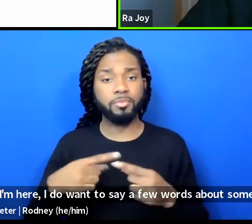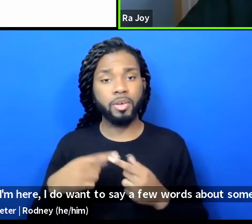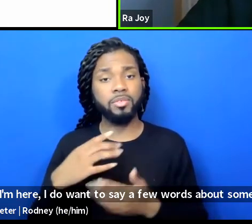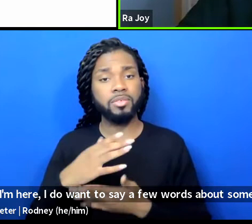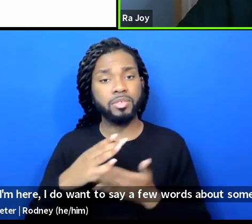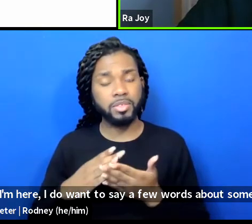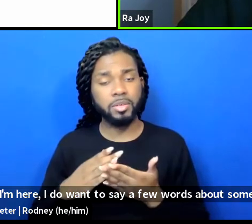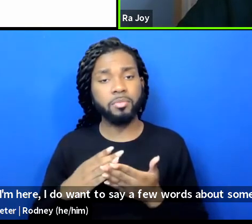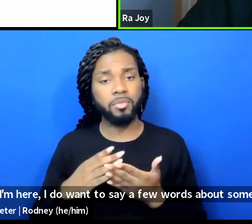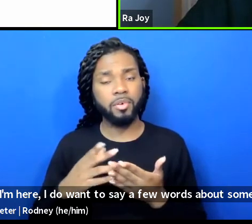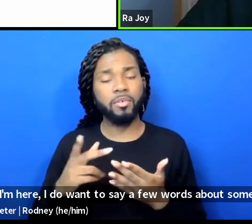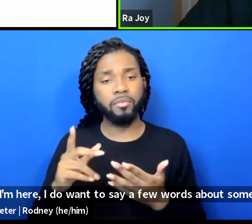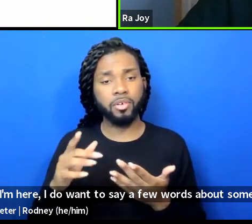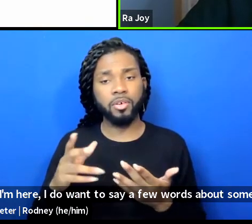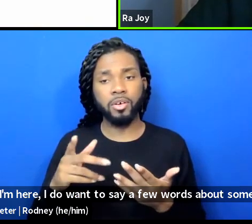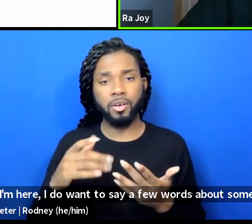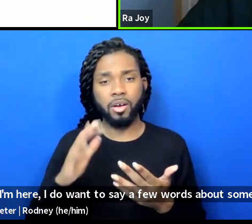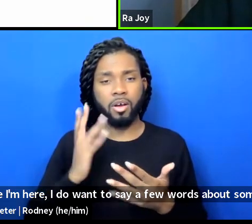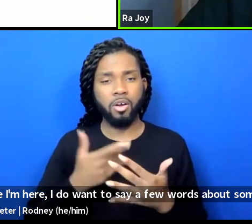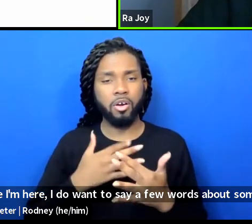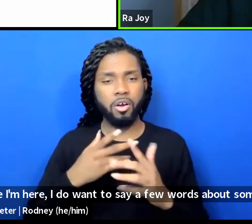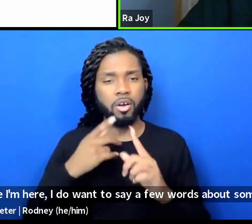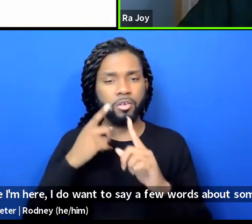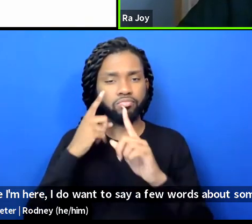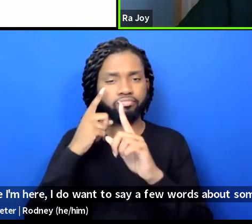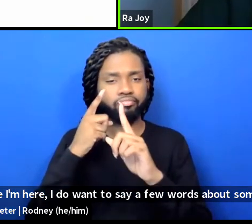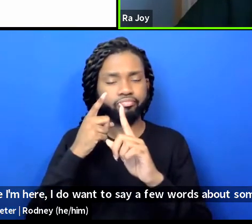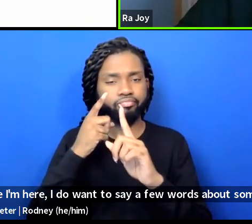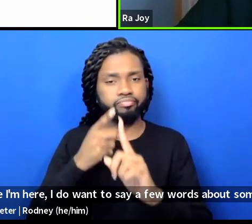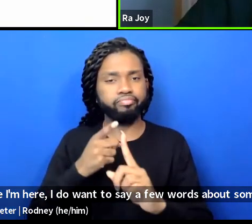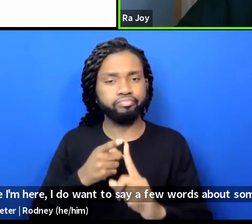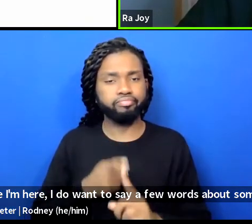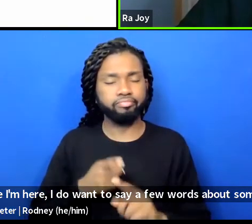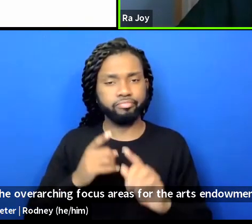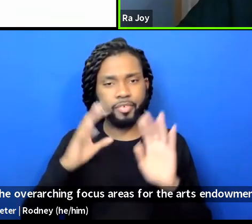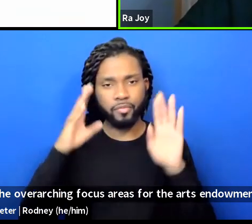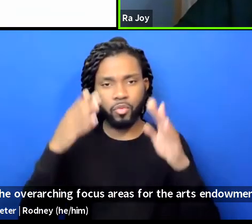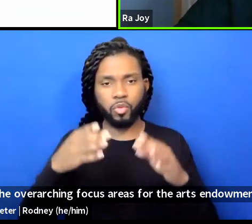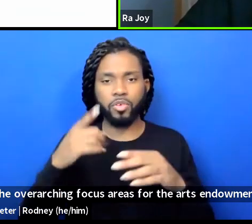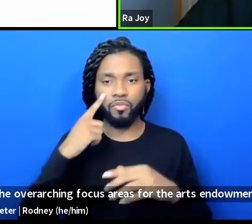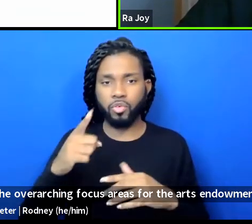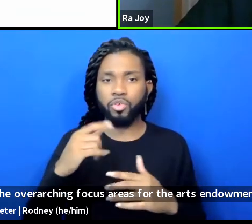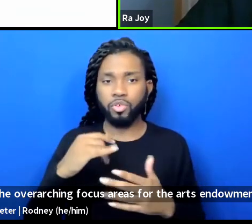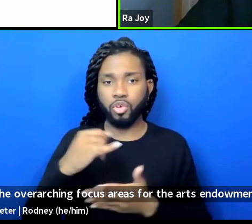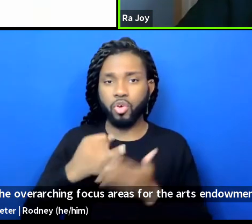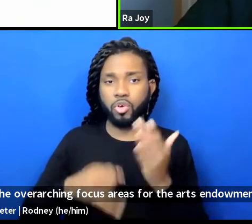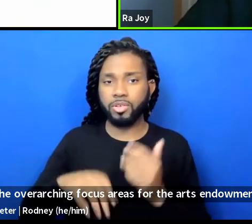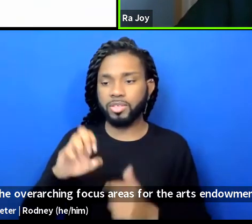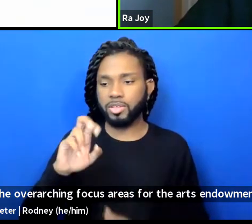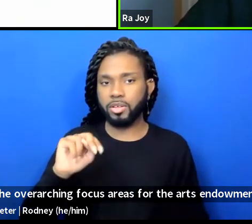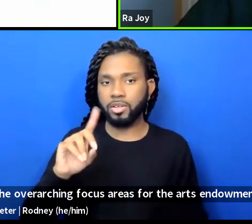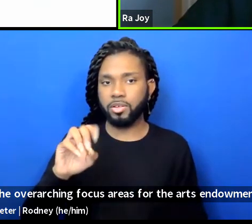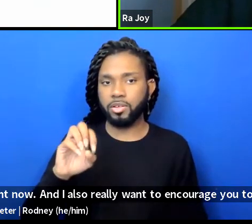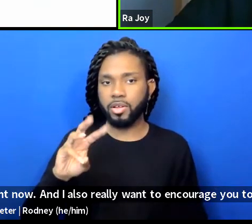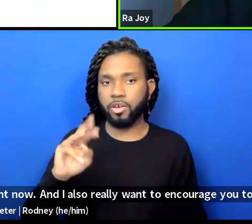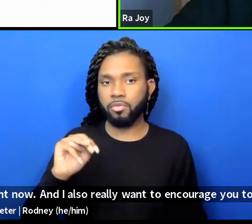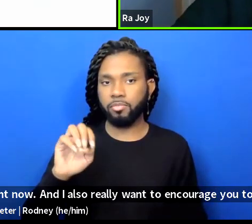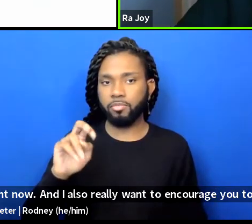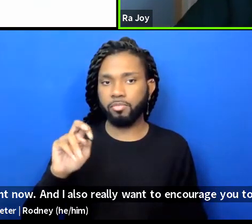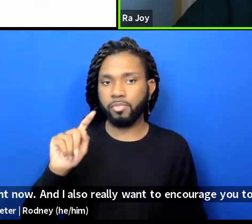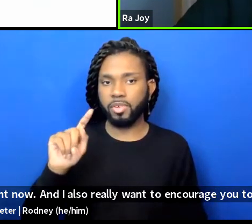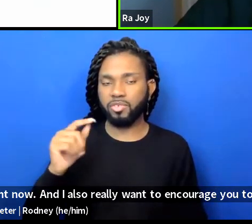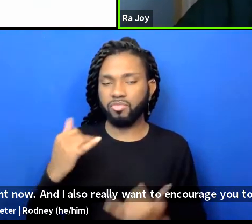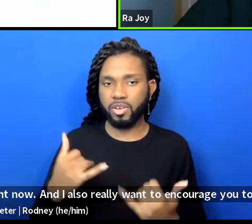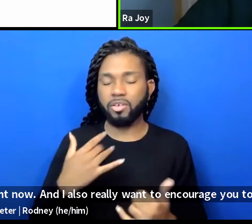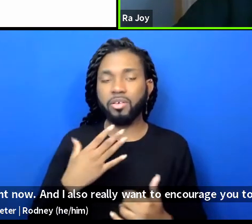of the overarching focus areas for the arts endowment right now, and I also really want to encourage you to stay connected with our really